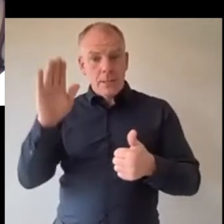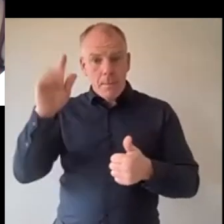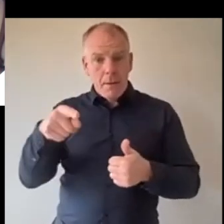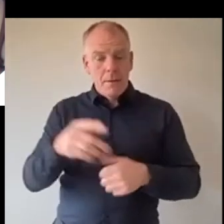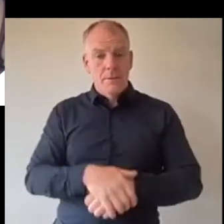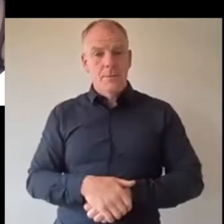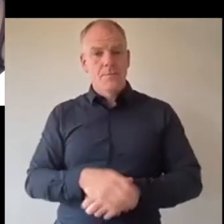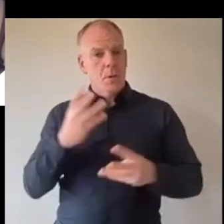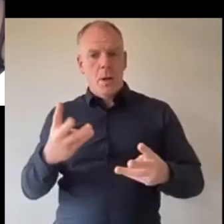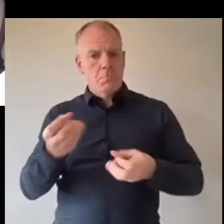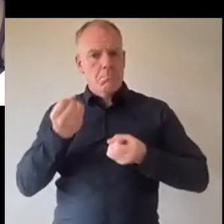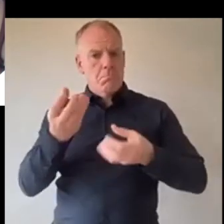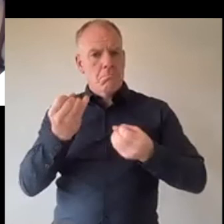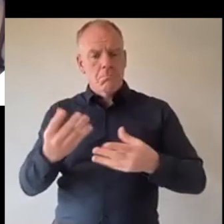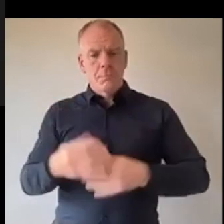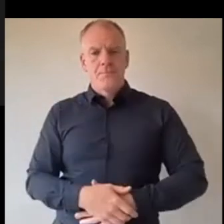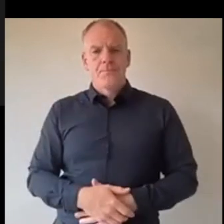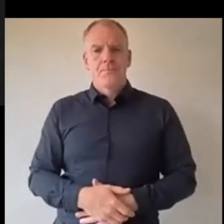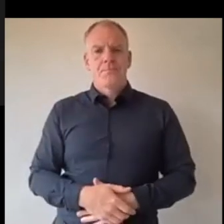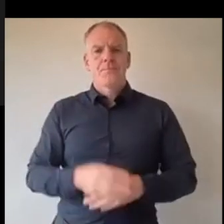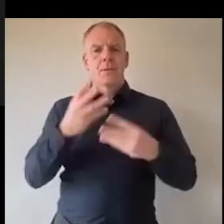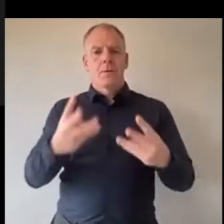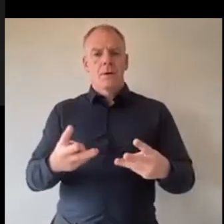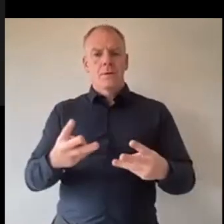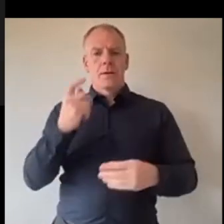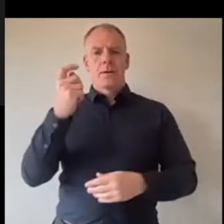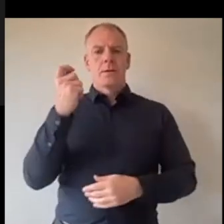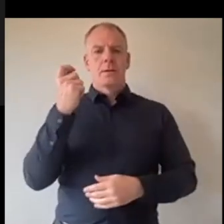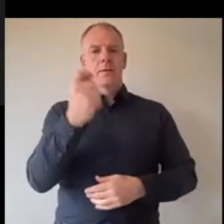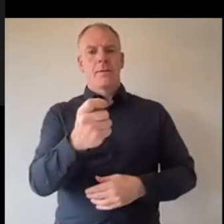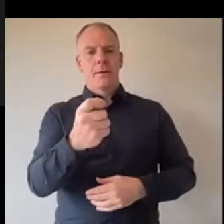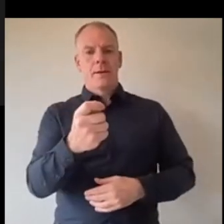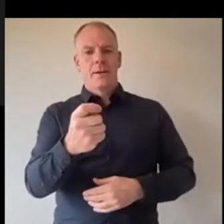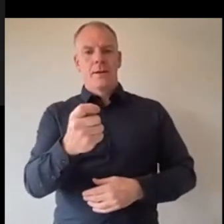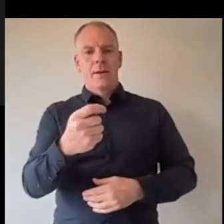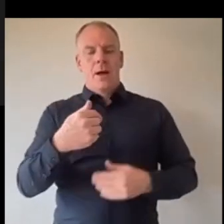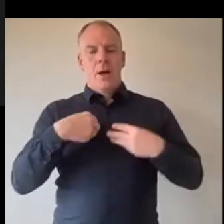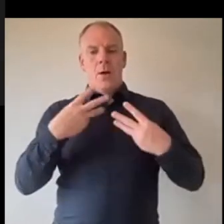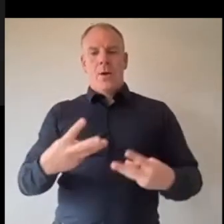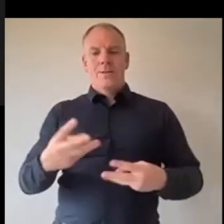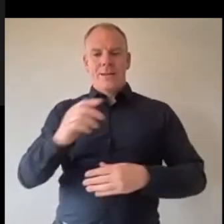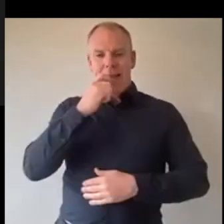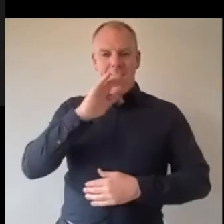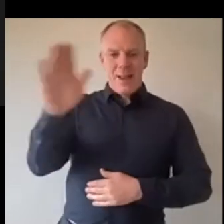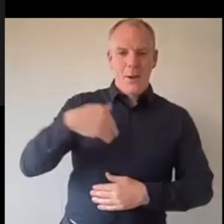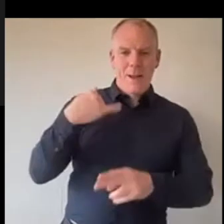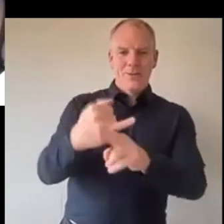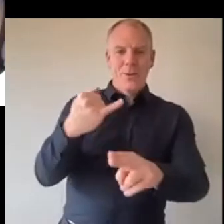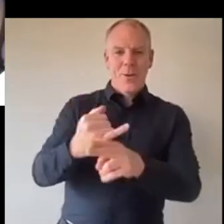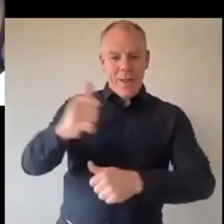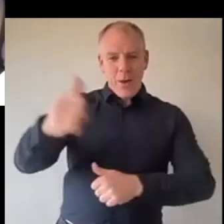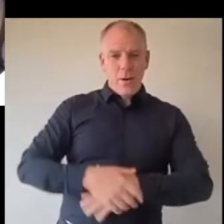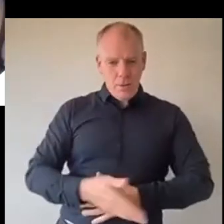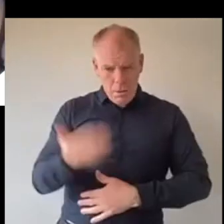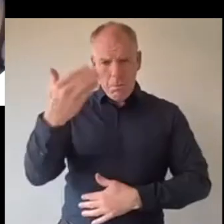do you want to say something yeah I want to nominate me oh I want to uh shout out me school go on